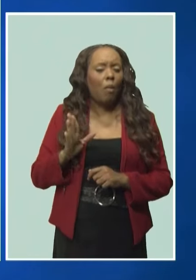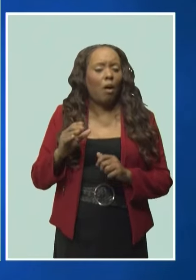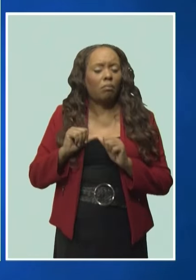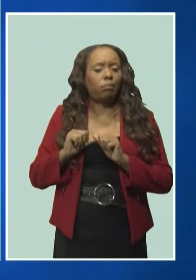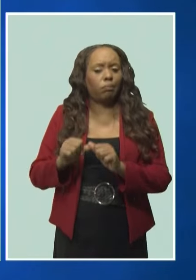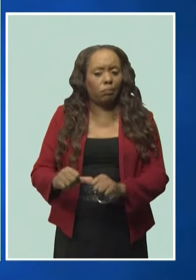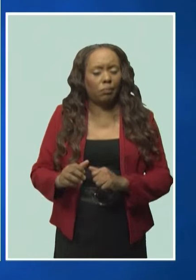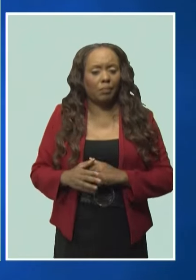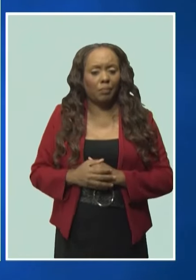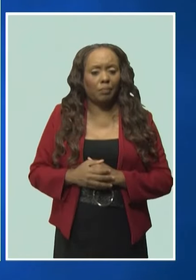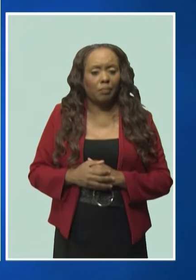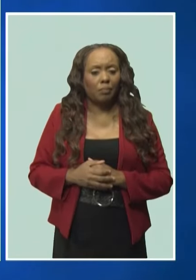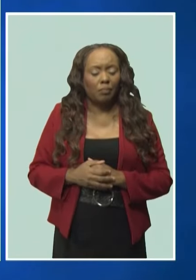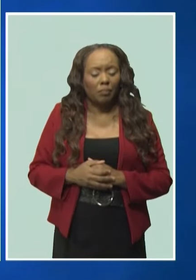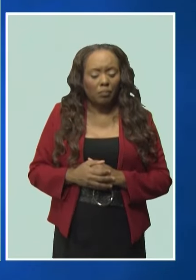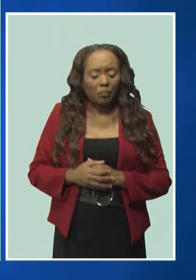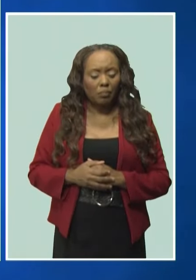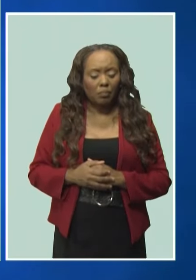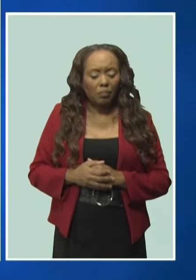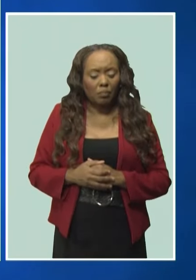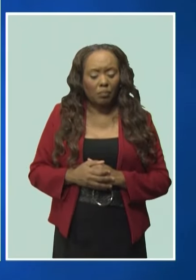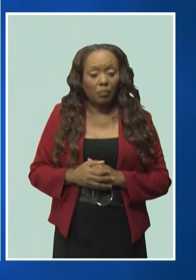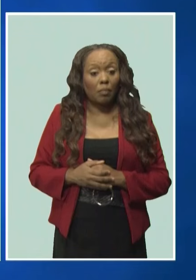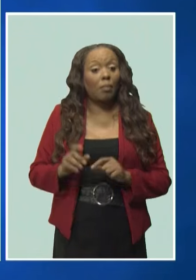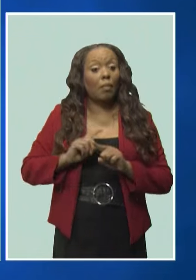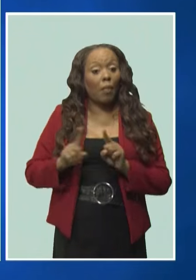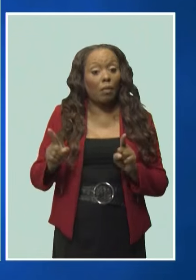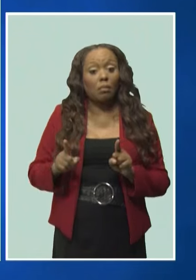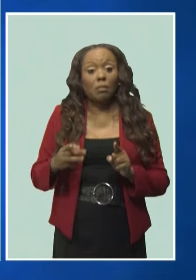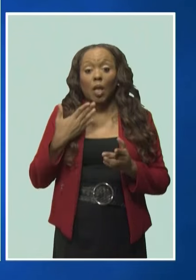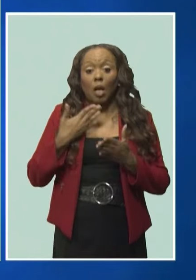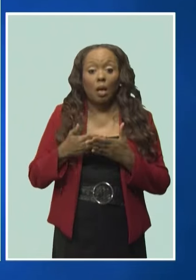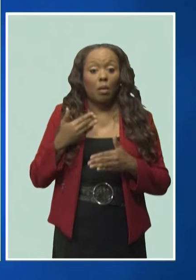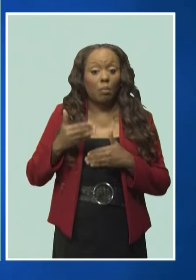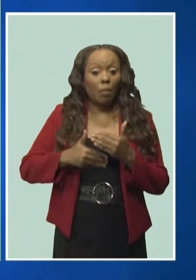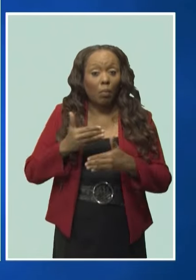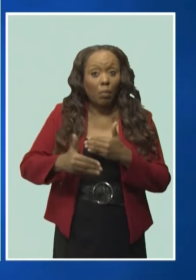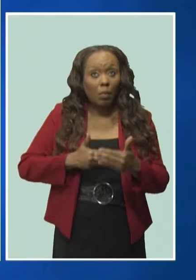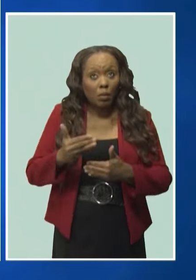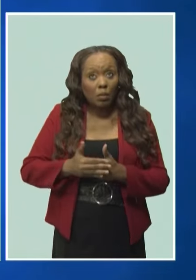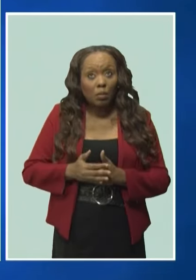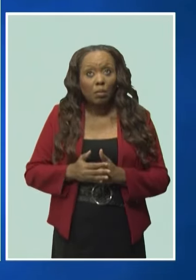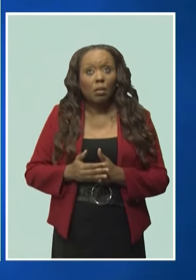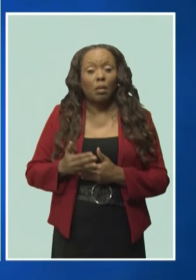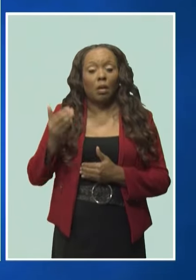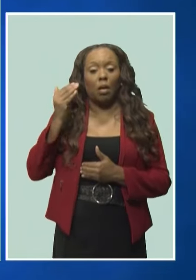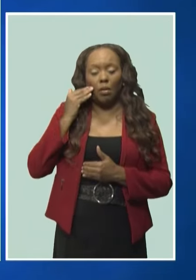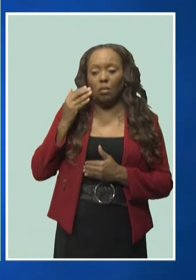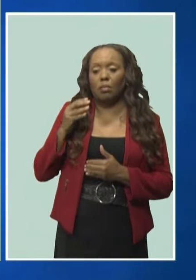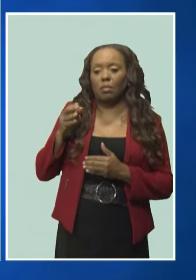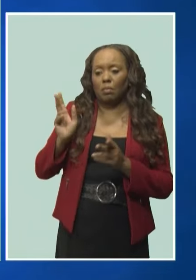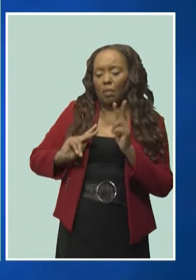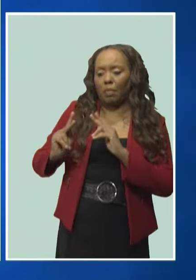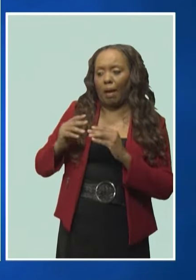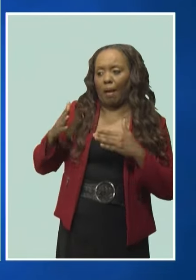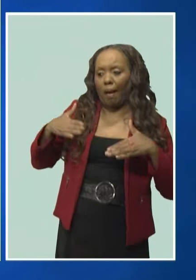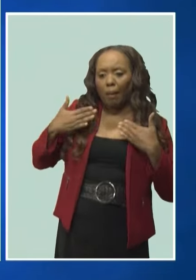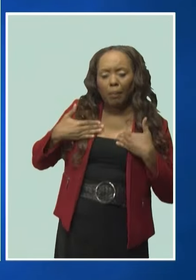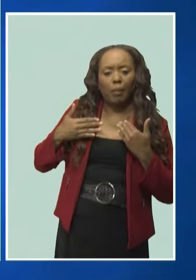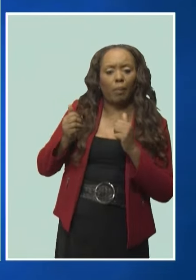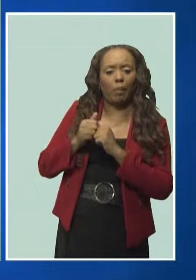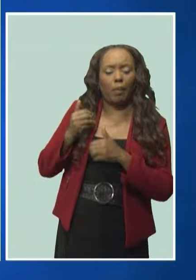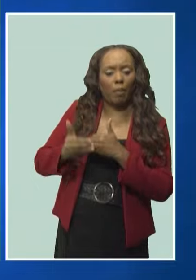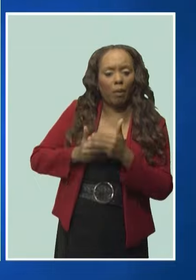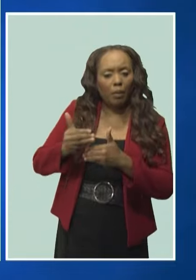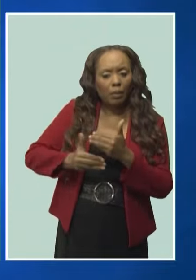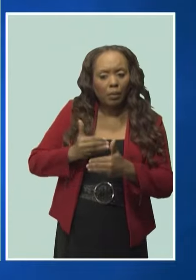The message I would like to leave you with is there's been much good progress. I'm sure people in this room have all contributed to the progress in their various ways, but I would like